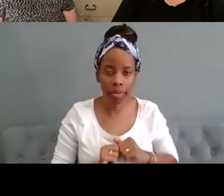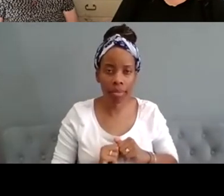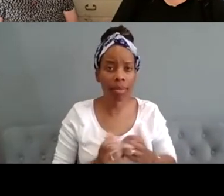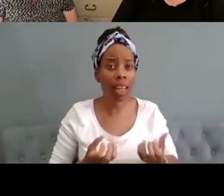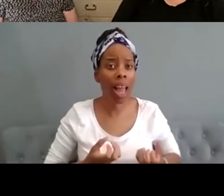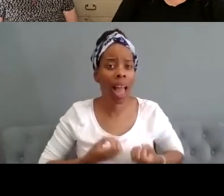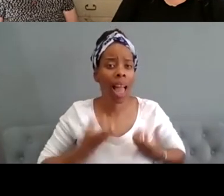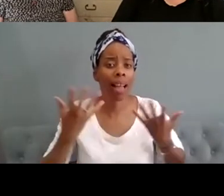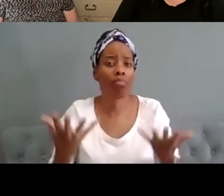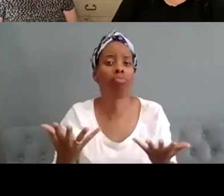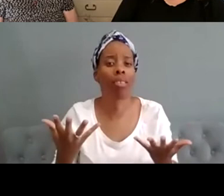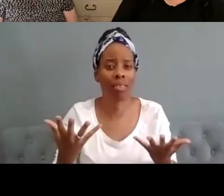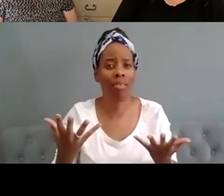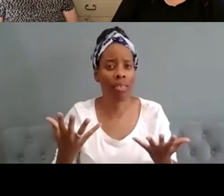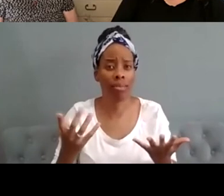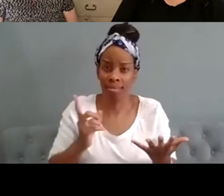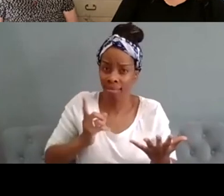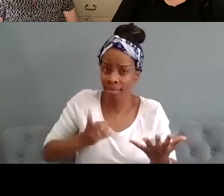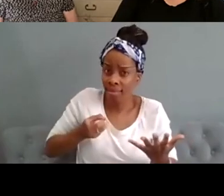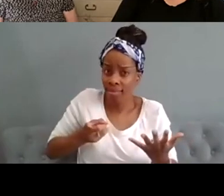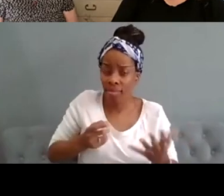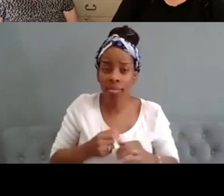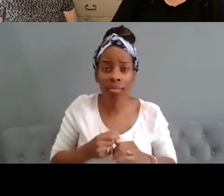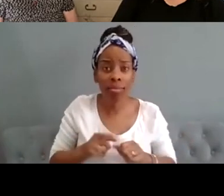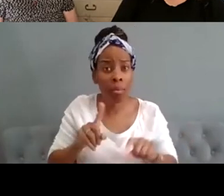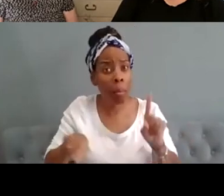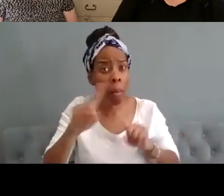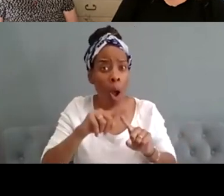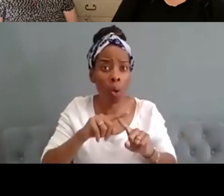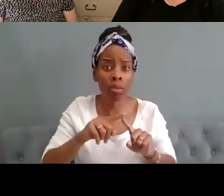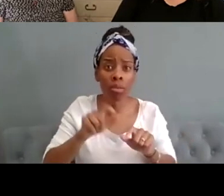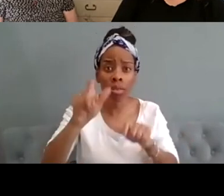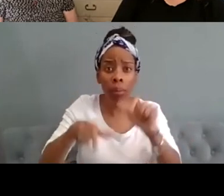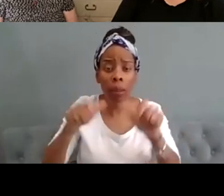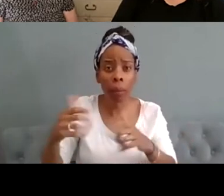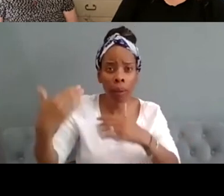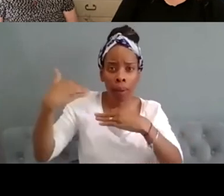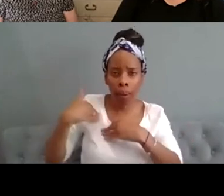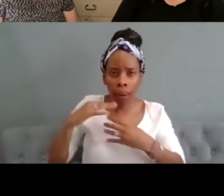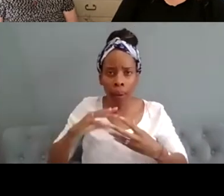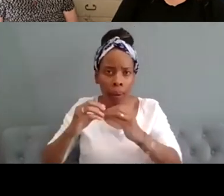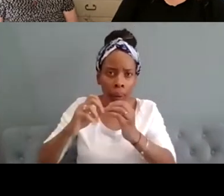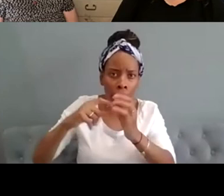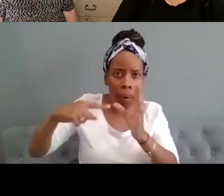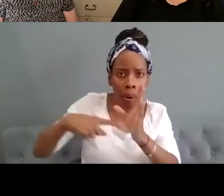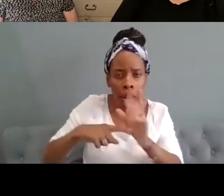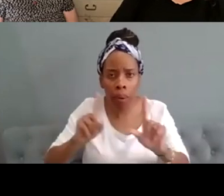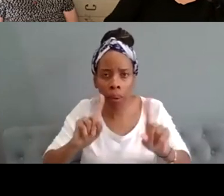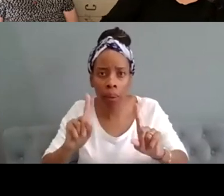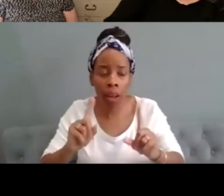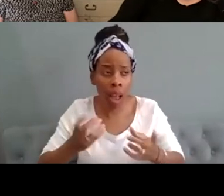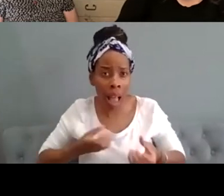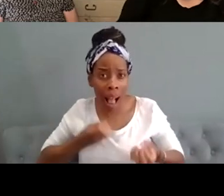and that's what most people that's what most artists do anyway don't they they express themselves in so many ways that